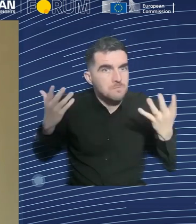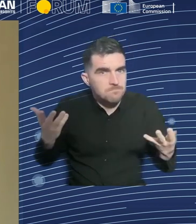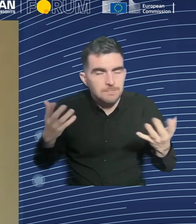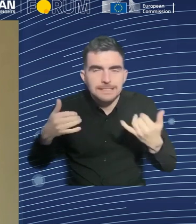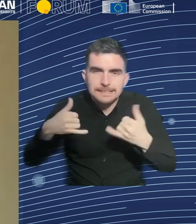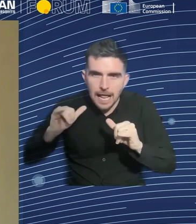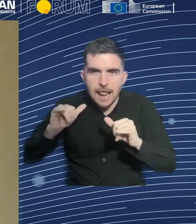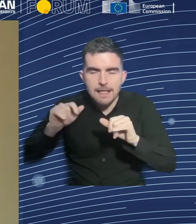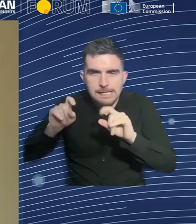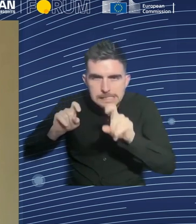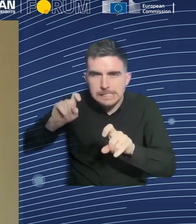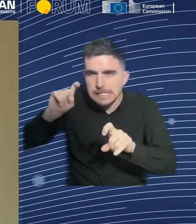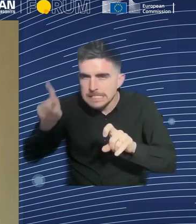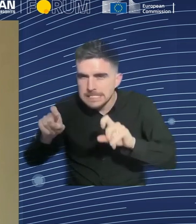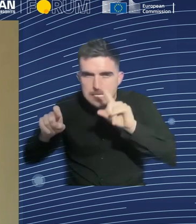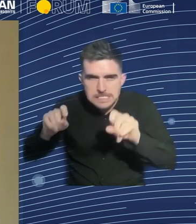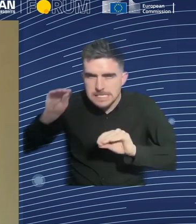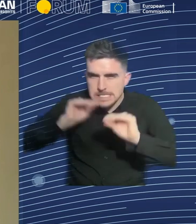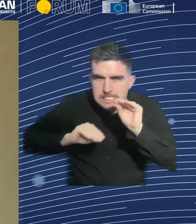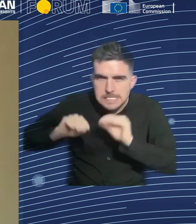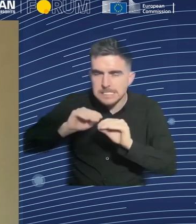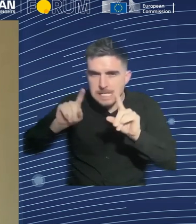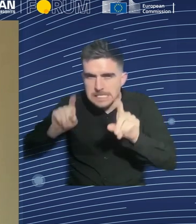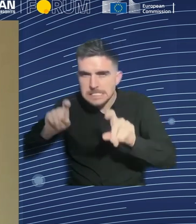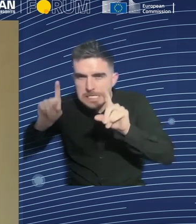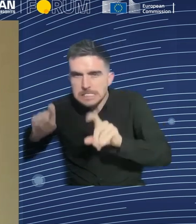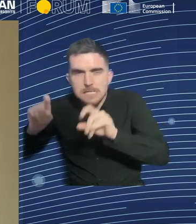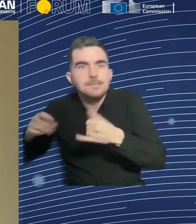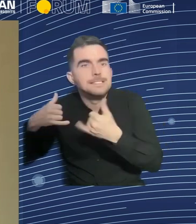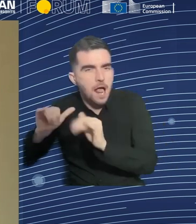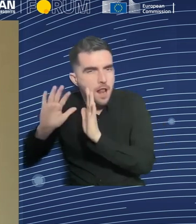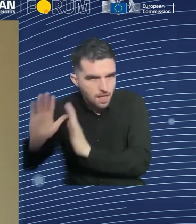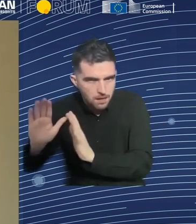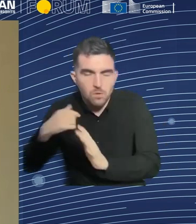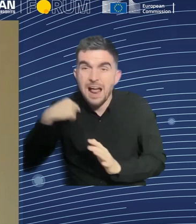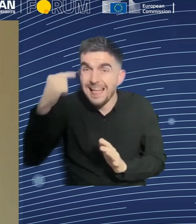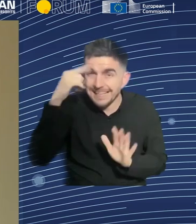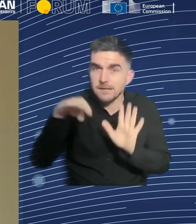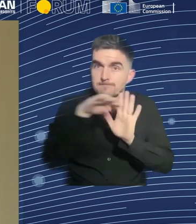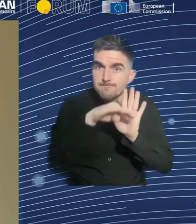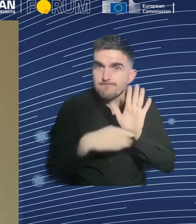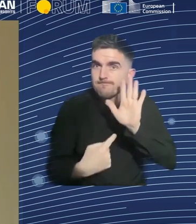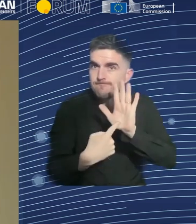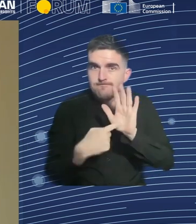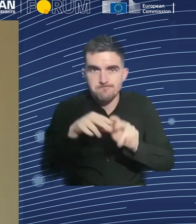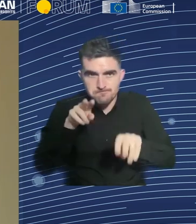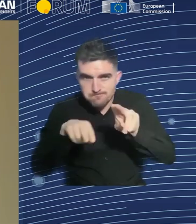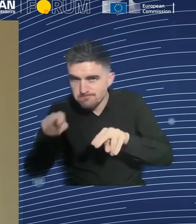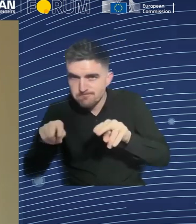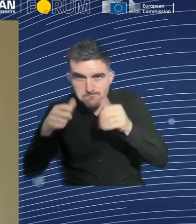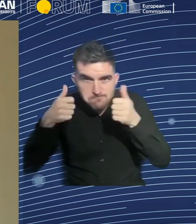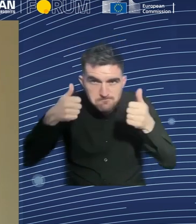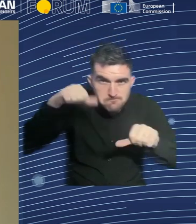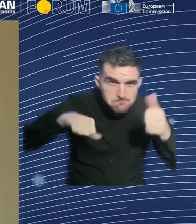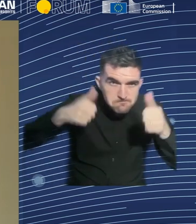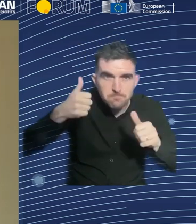that they're thoroughly tested and that standards are implemented to ensure that those systems are safe. And all the